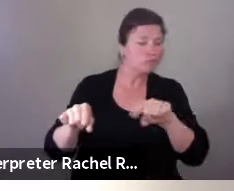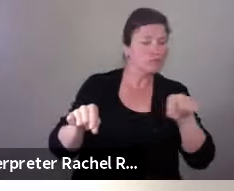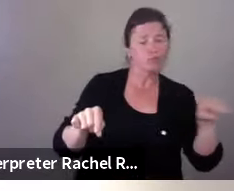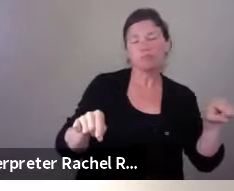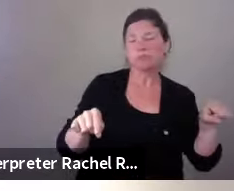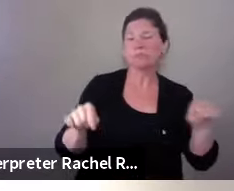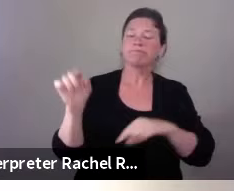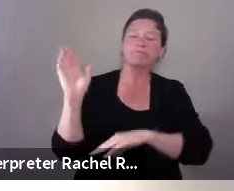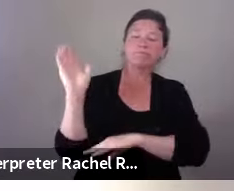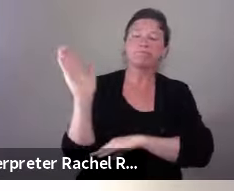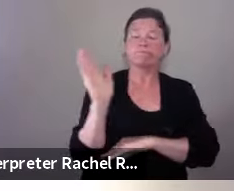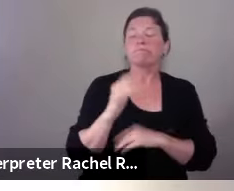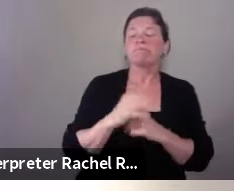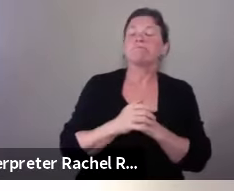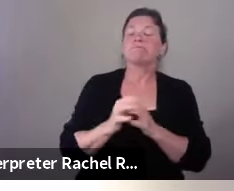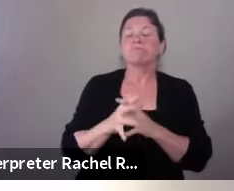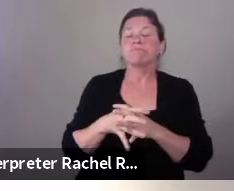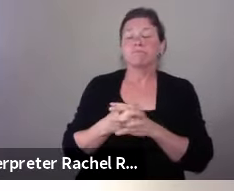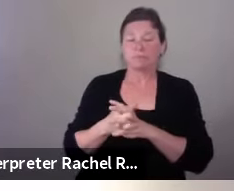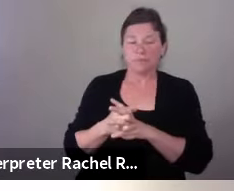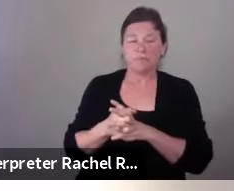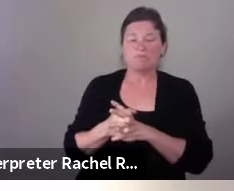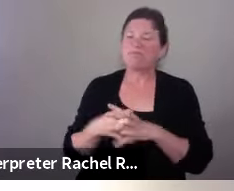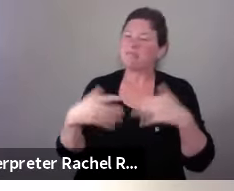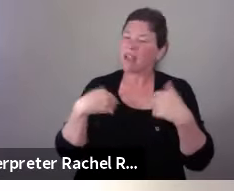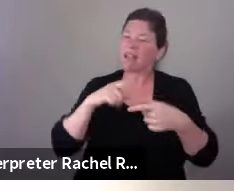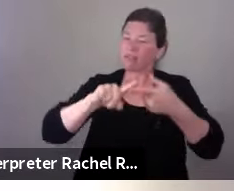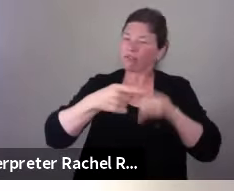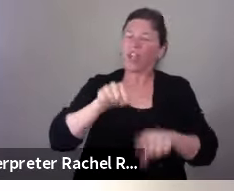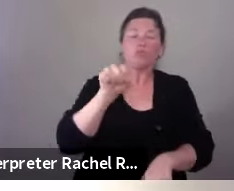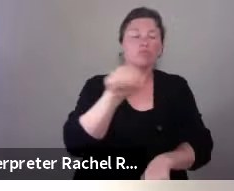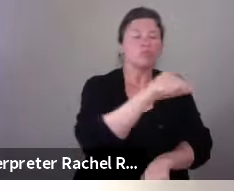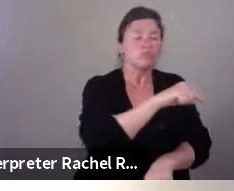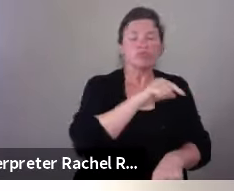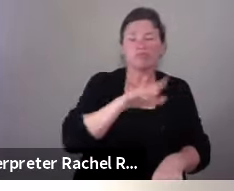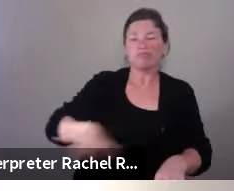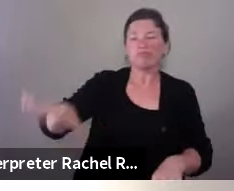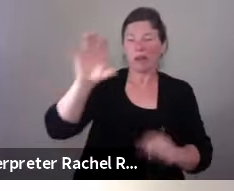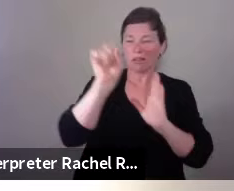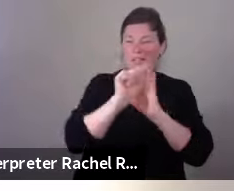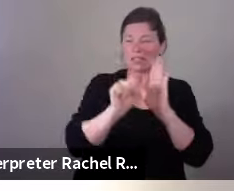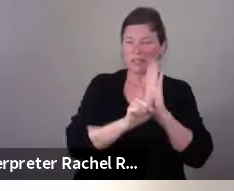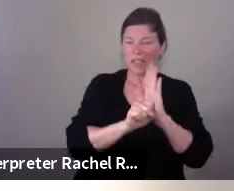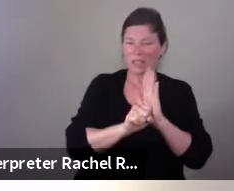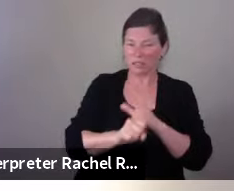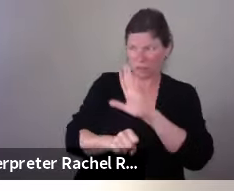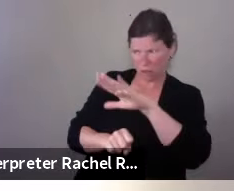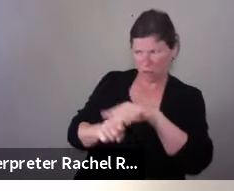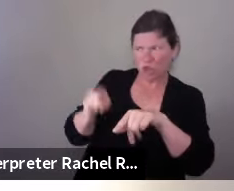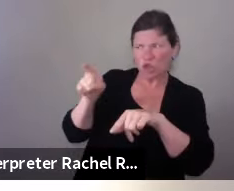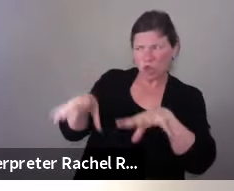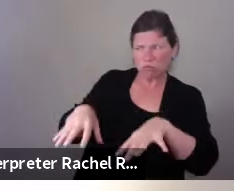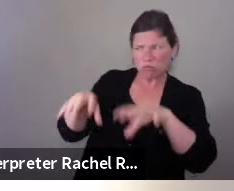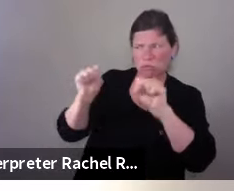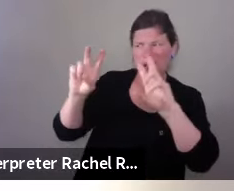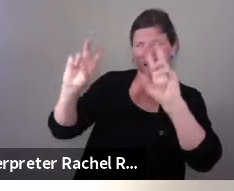fellow friends that were well-known throughout the state approached me to take this Partners in Policymaking course that